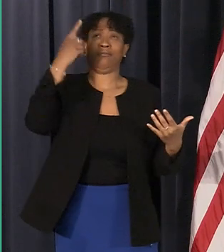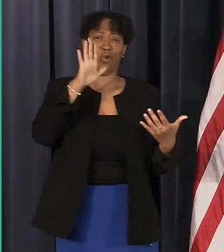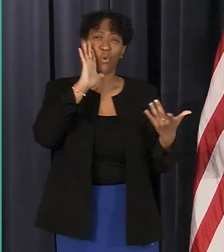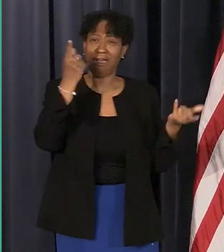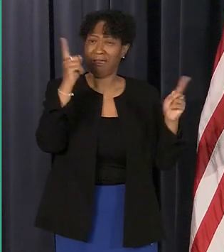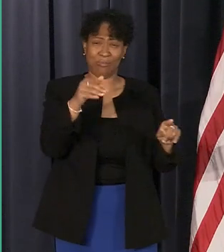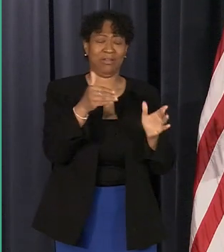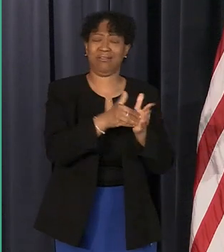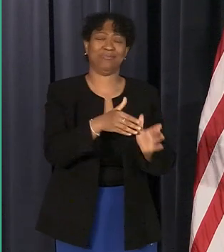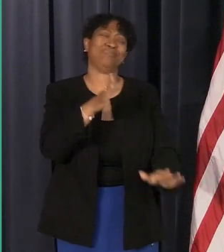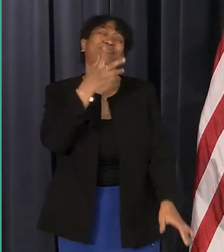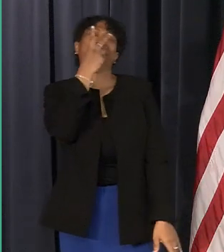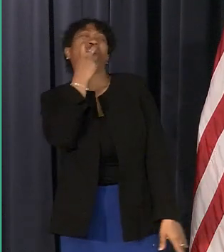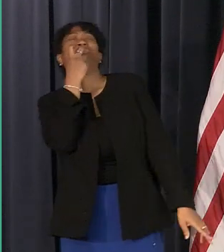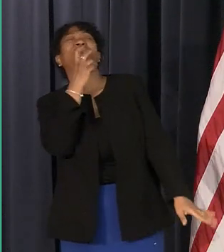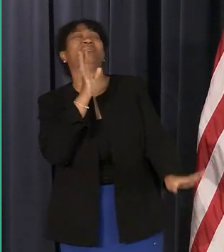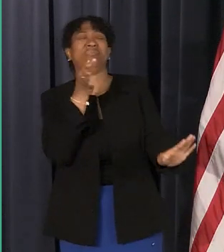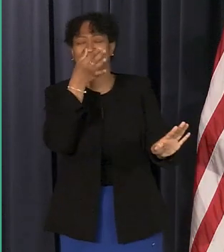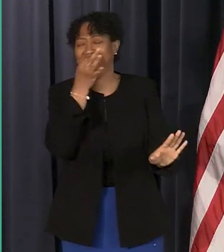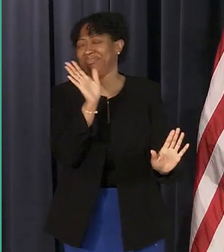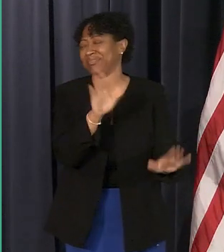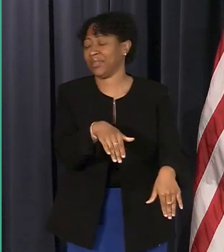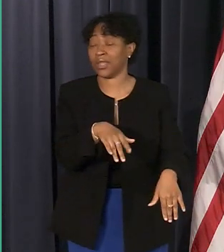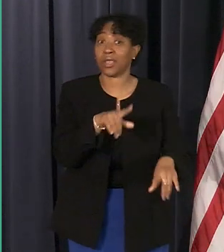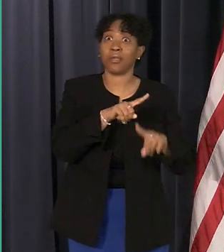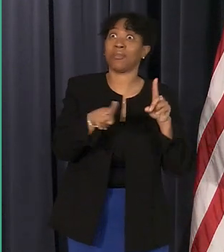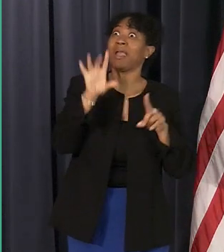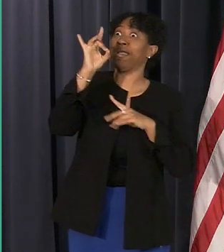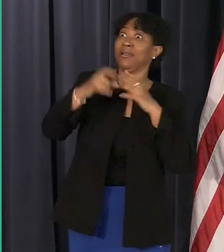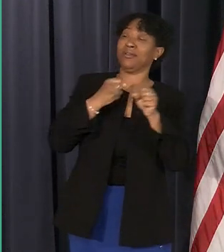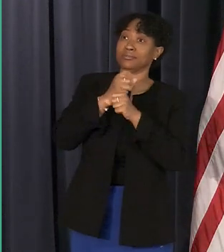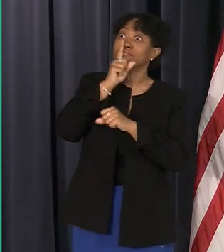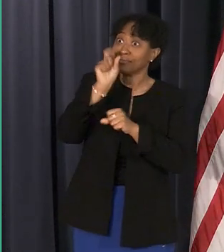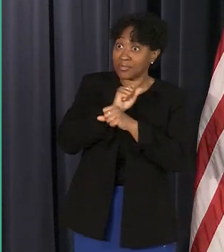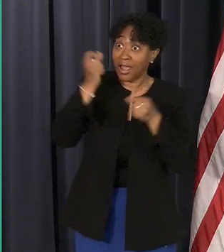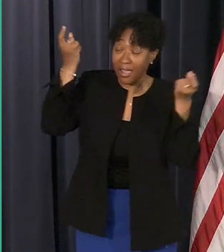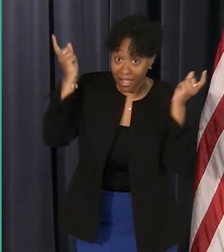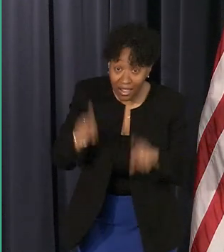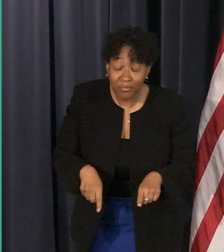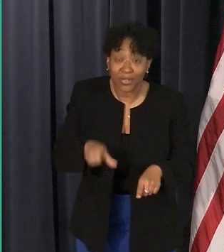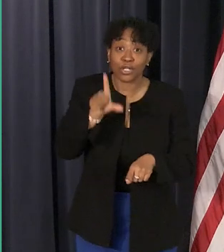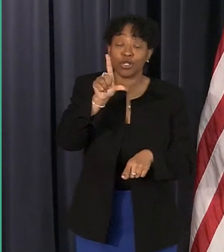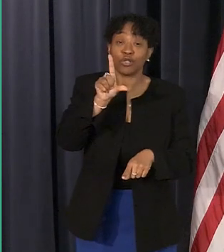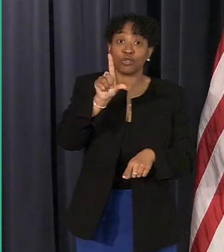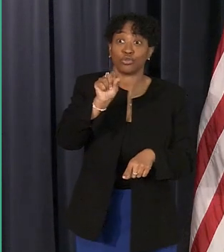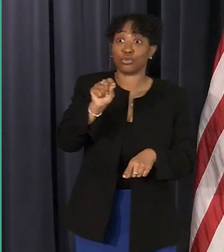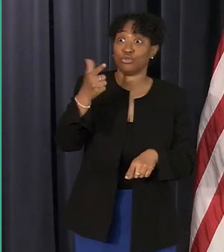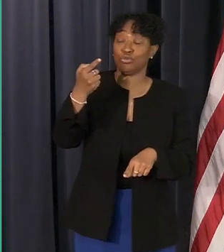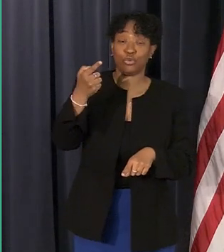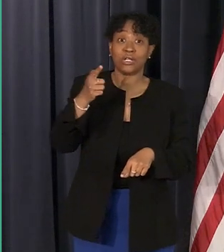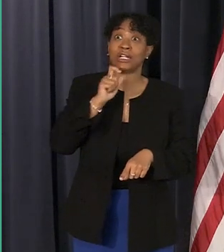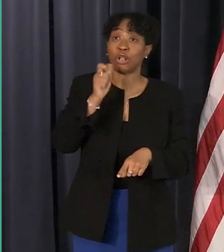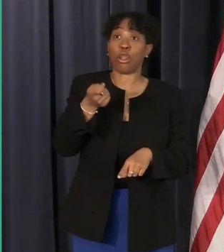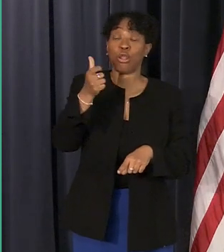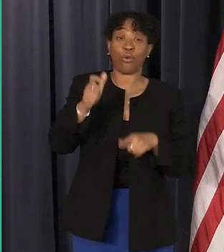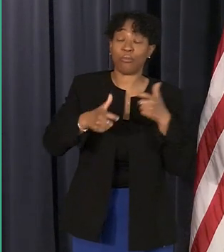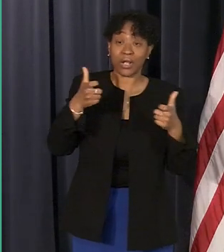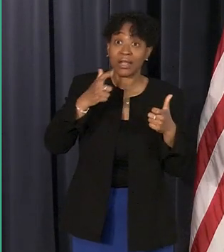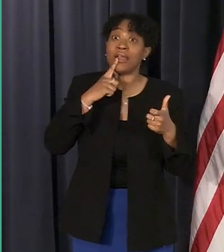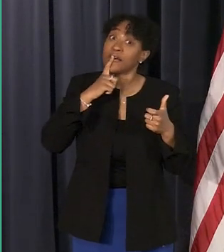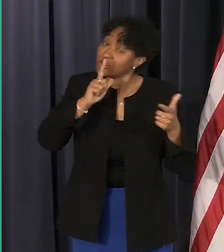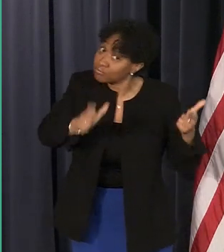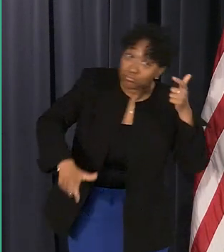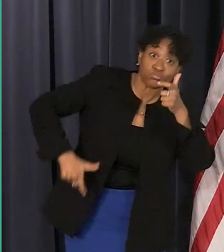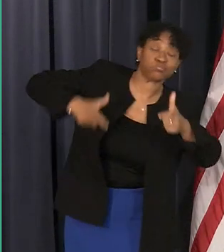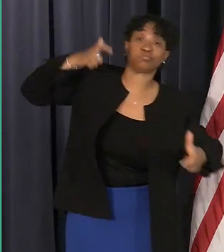it was going to happen again what is really troubling is that the 2021 storm wasn't just a little bit bigger it